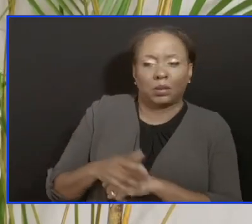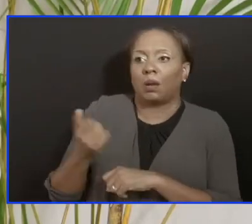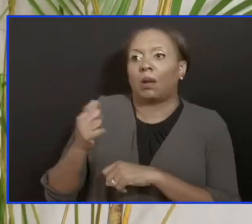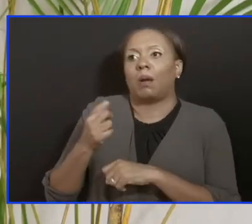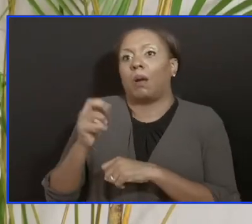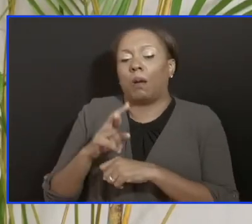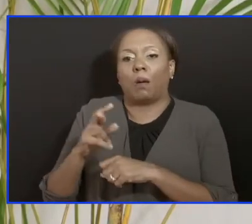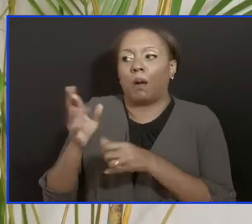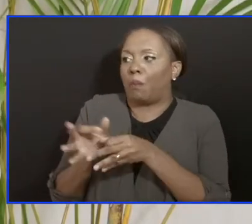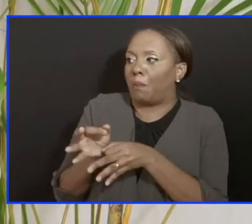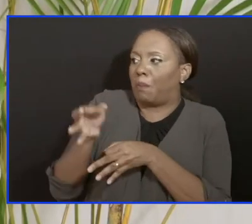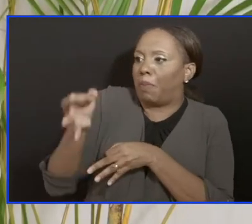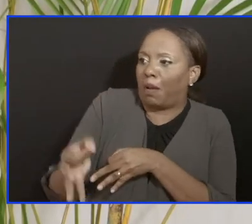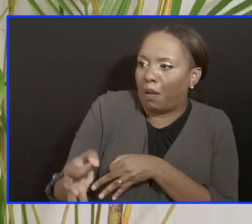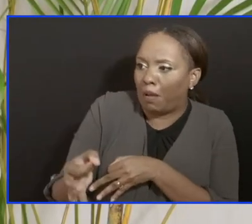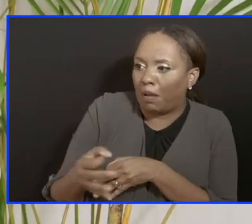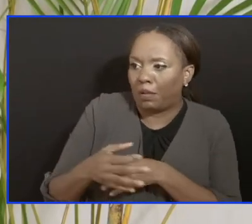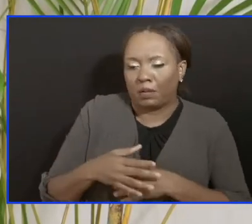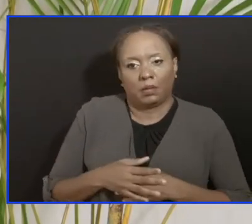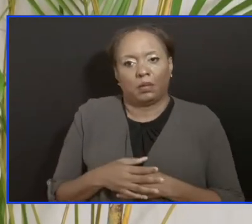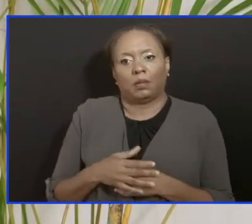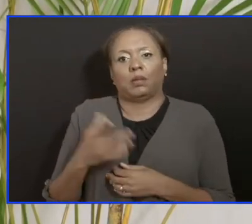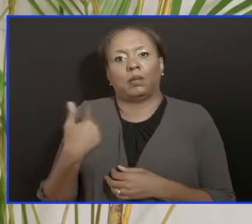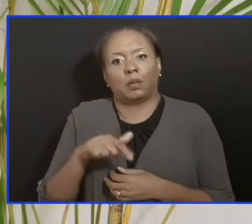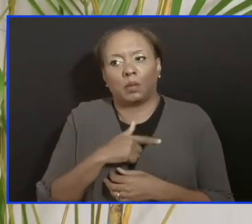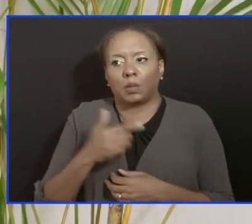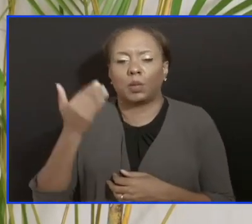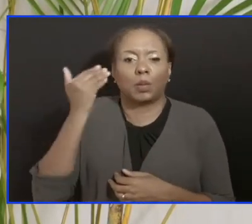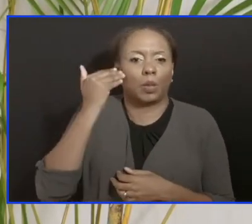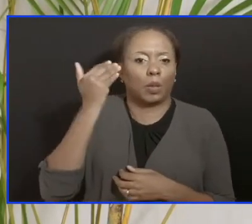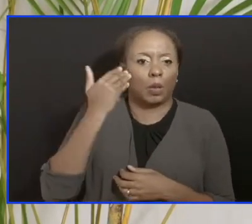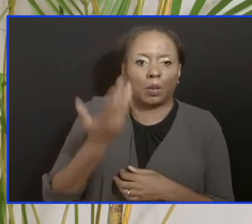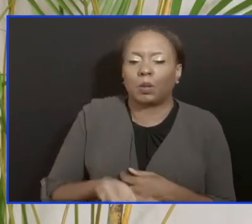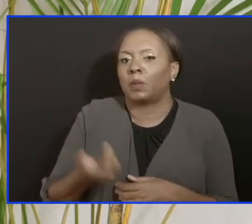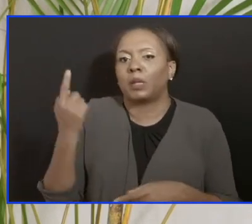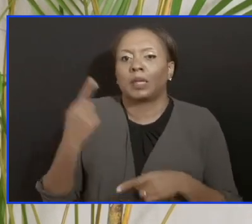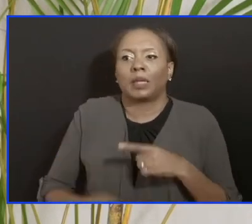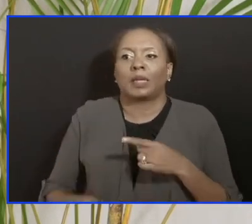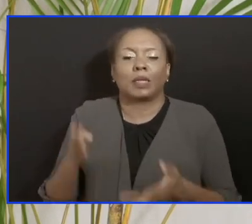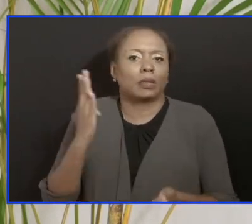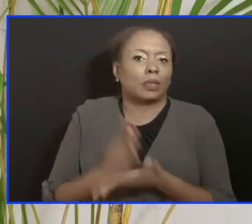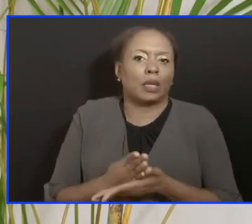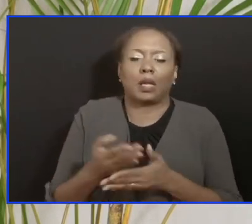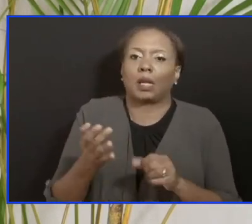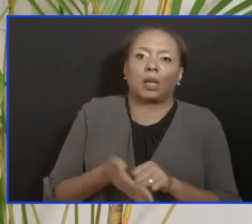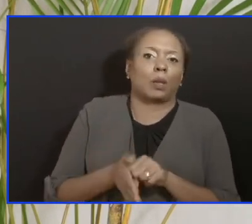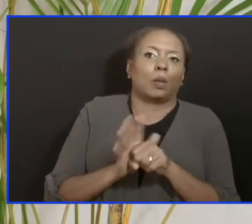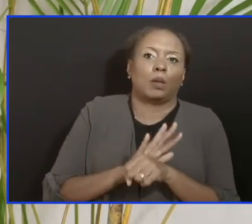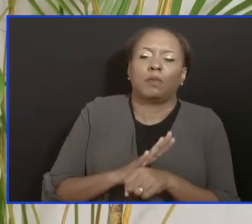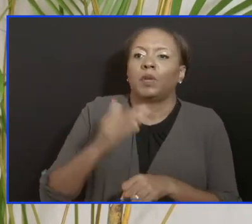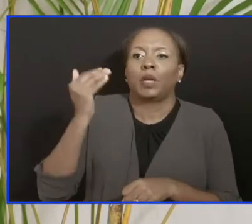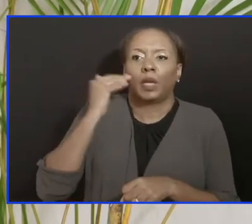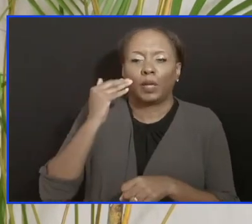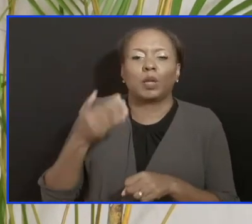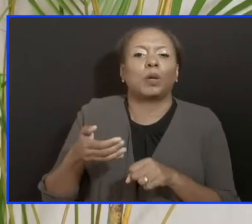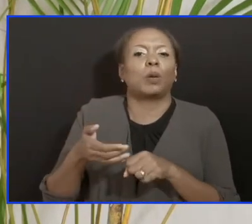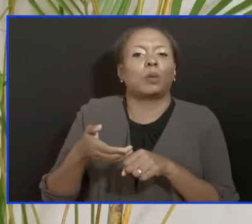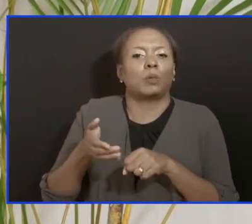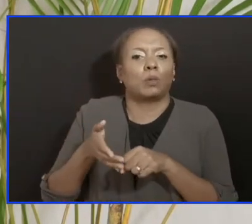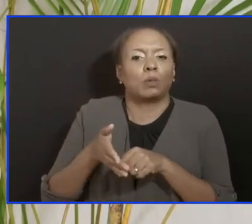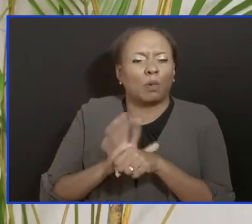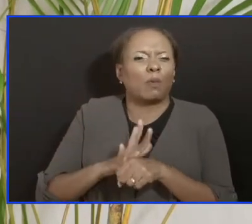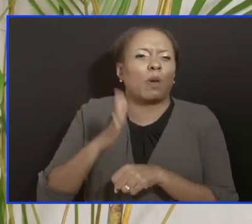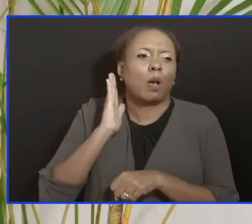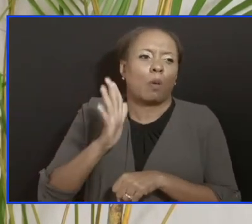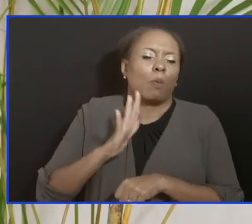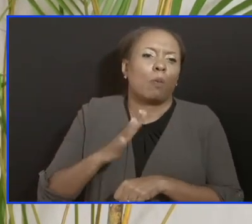because we always recognize that we were not going to be able to stop COVID from entering this country, just like any other country